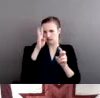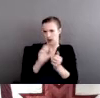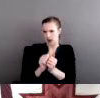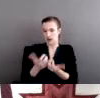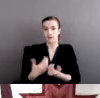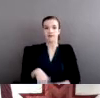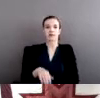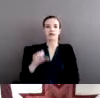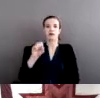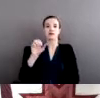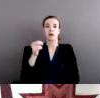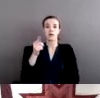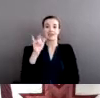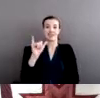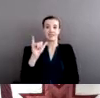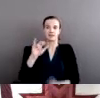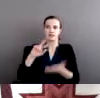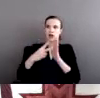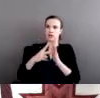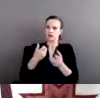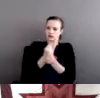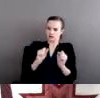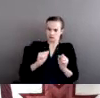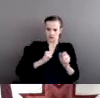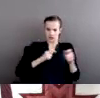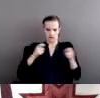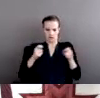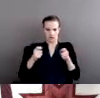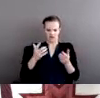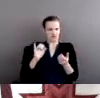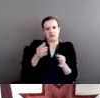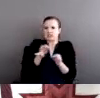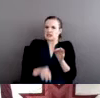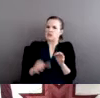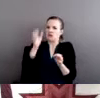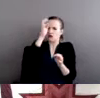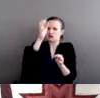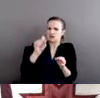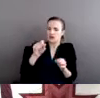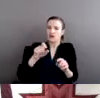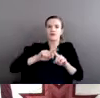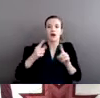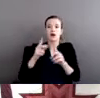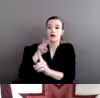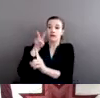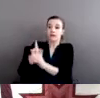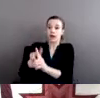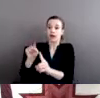regards, but it becomes very complicated when we start talking about tribal sovereignty.